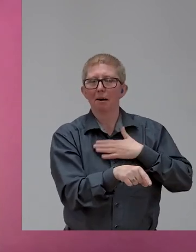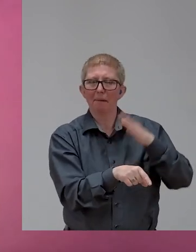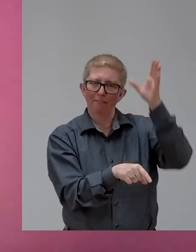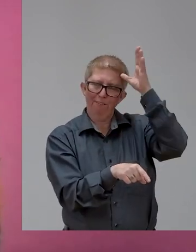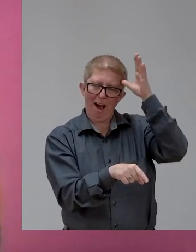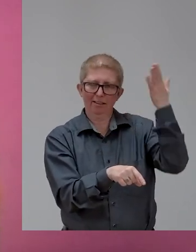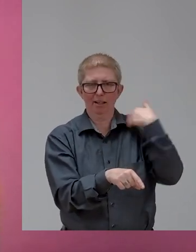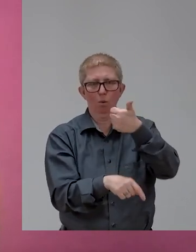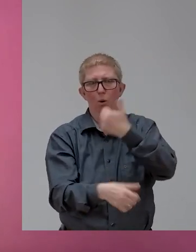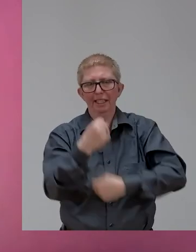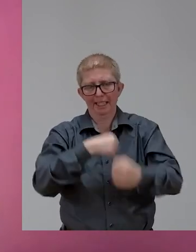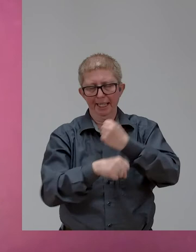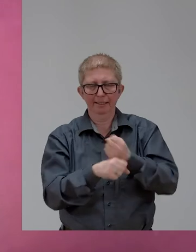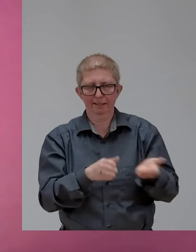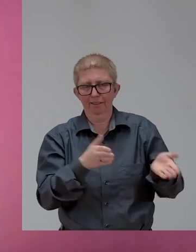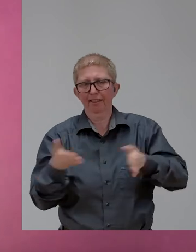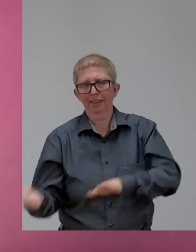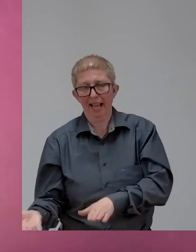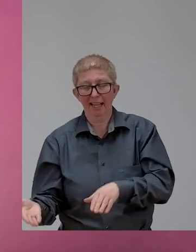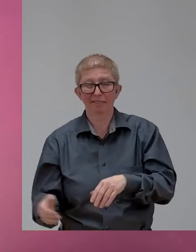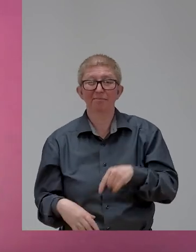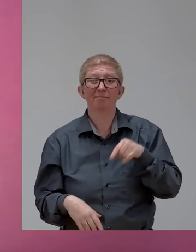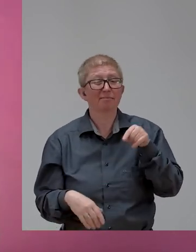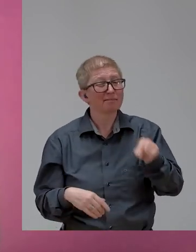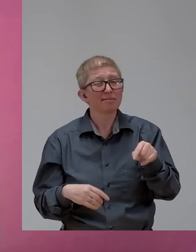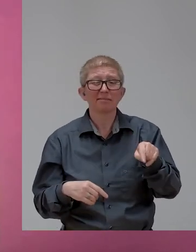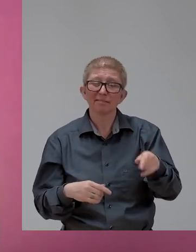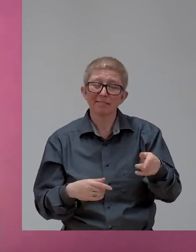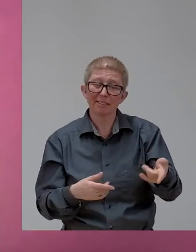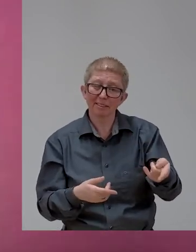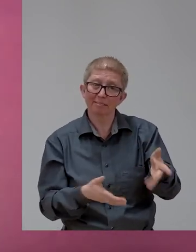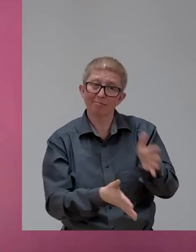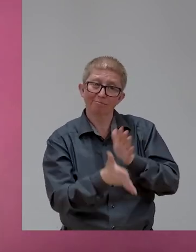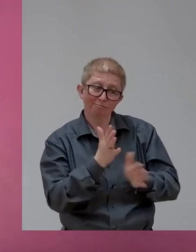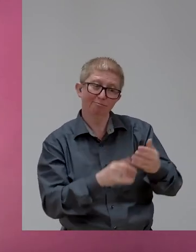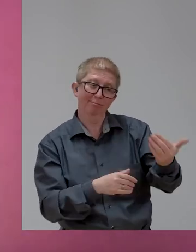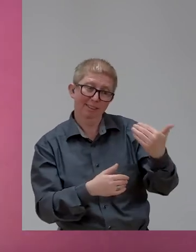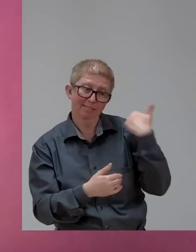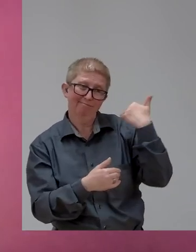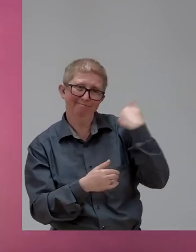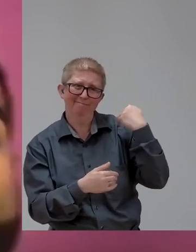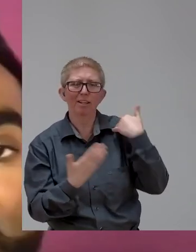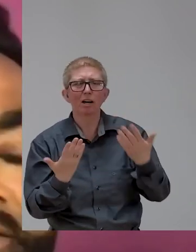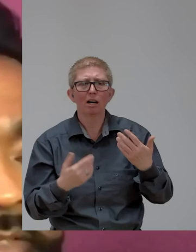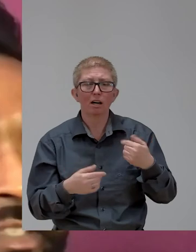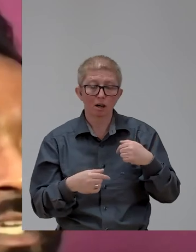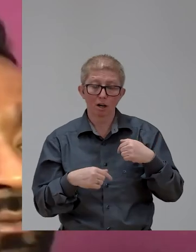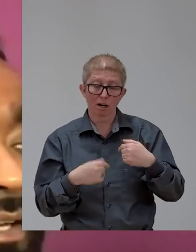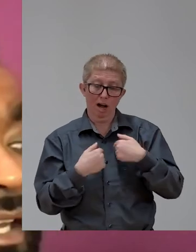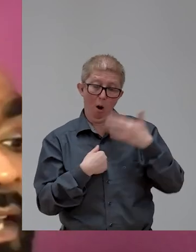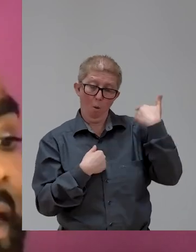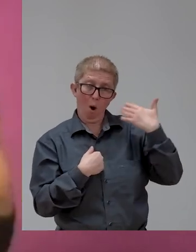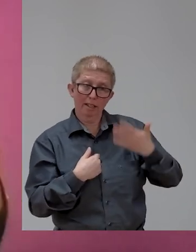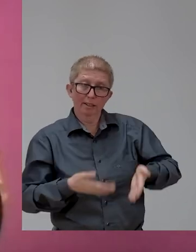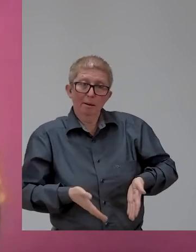that came out that has always stuck with me is, you know, you were born to give as well as receive